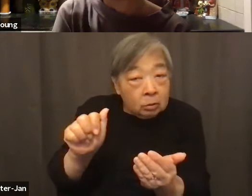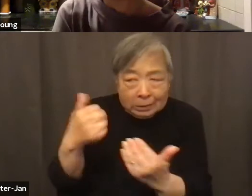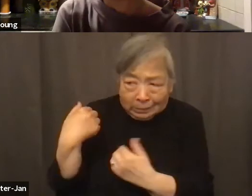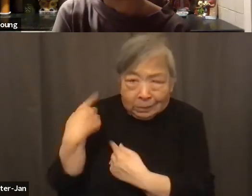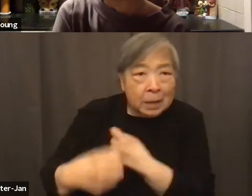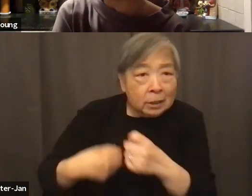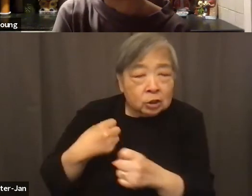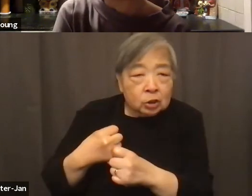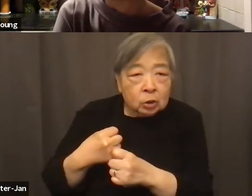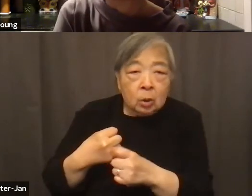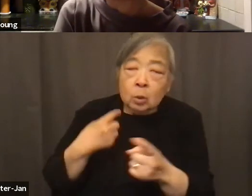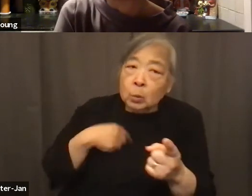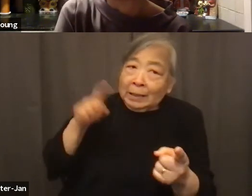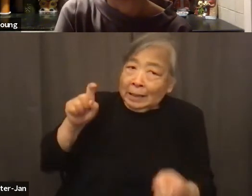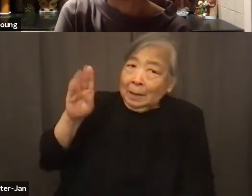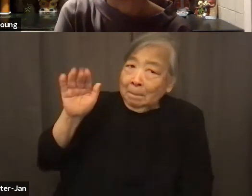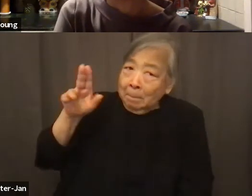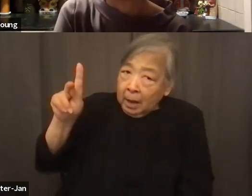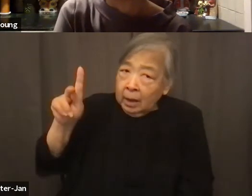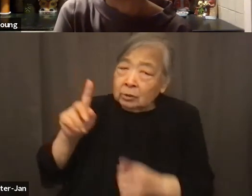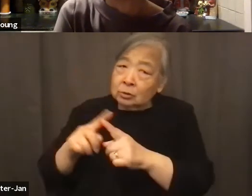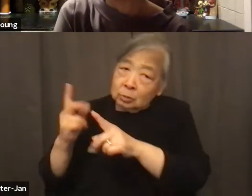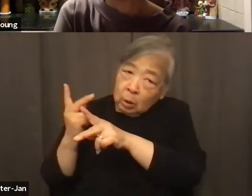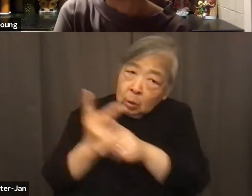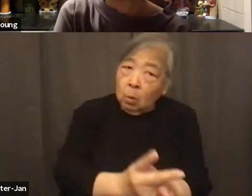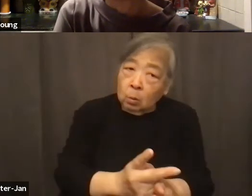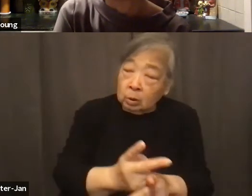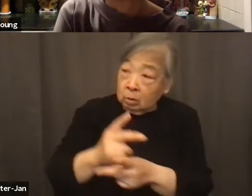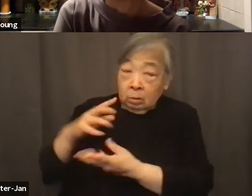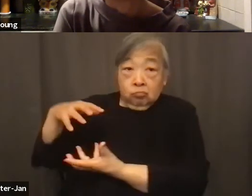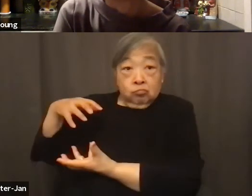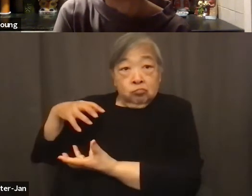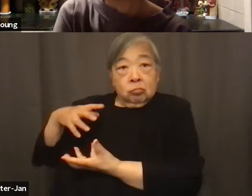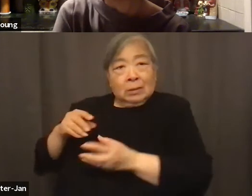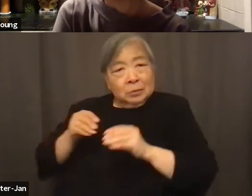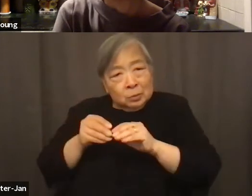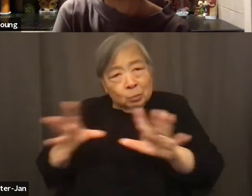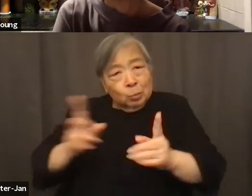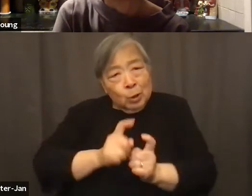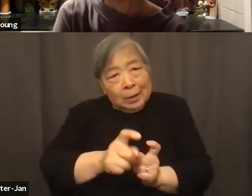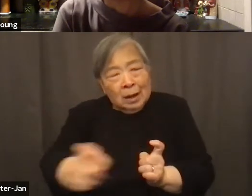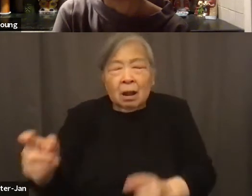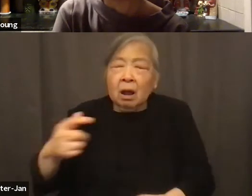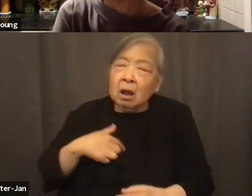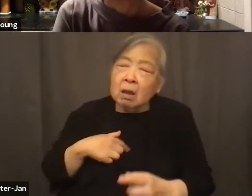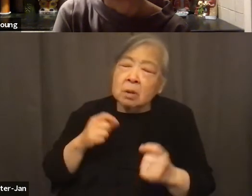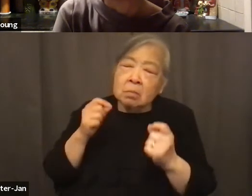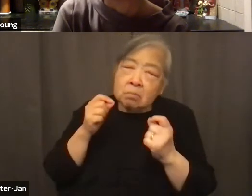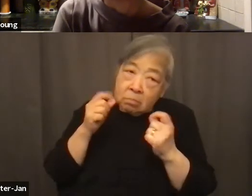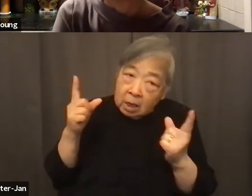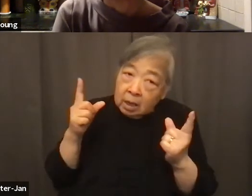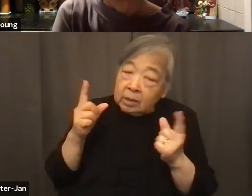We need you to extend the lifeline by spreading out for the tough fighters. I'm amazed at how resilient